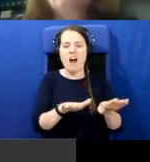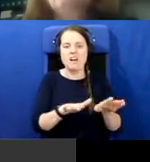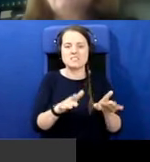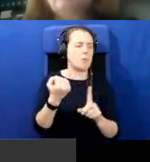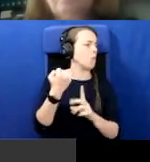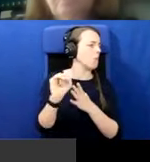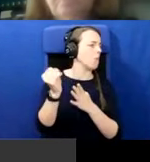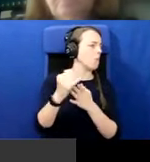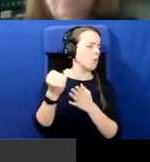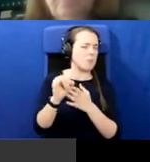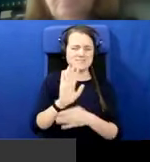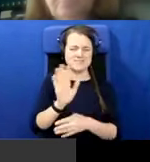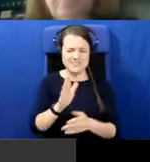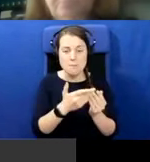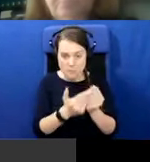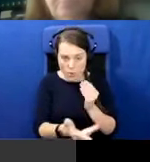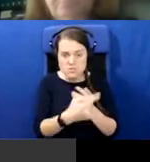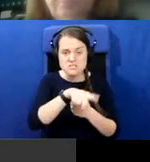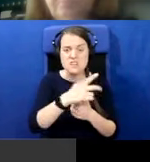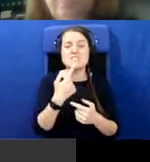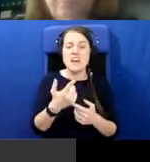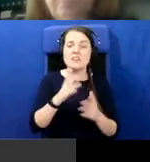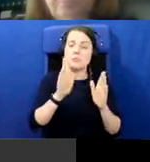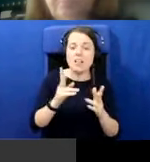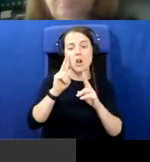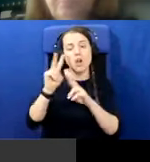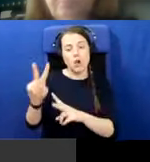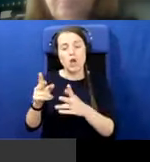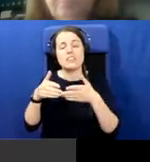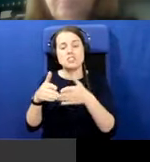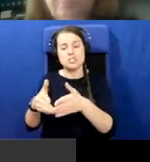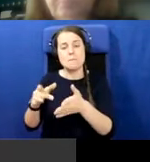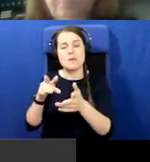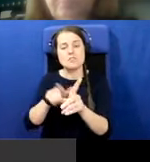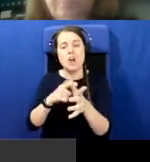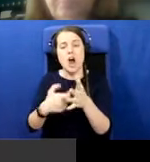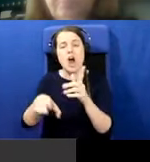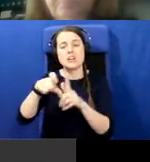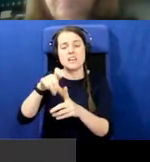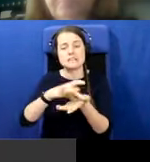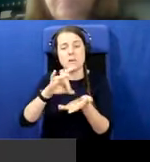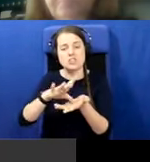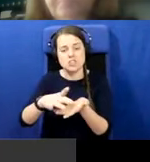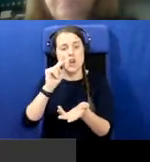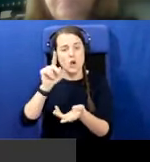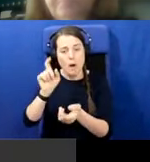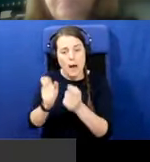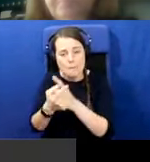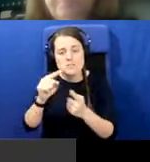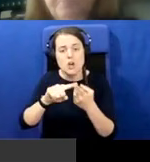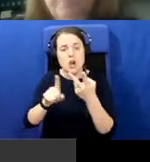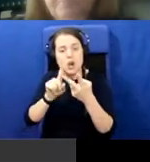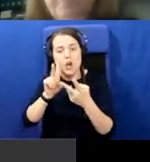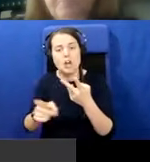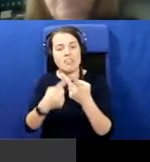in the place of saying, look at the shipyard expulsions, look at what happened there and look at the other forms of sectarian discrimination the